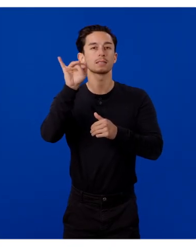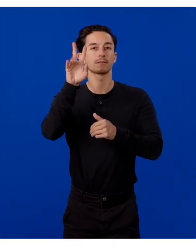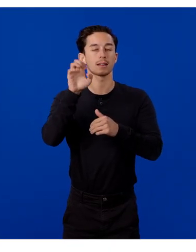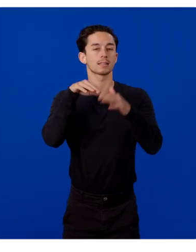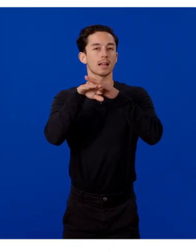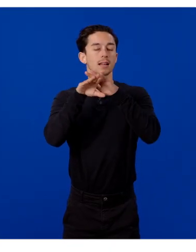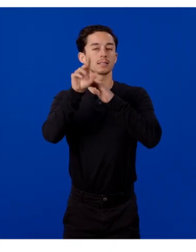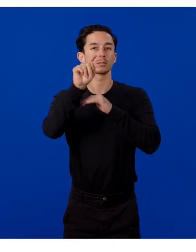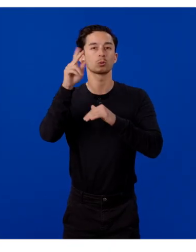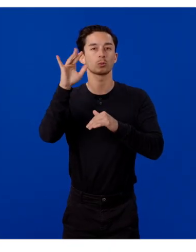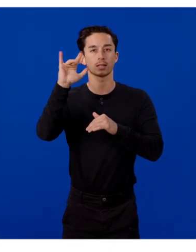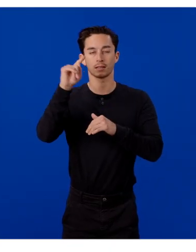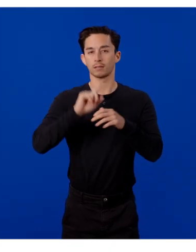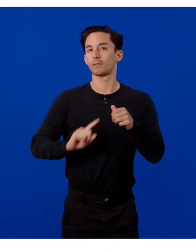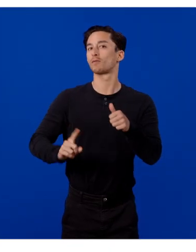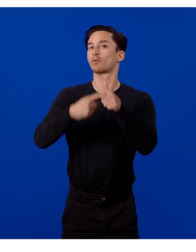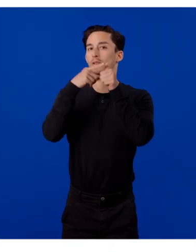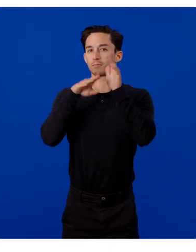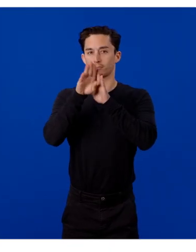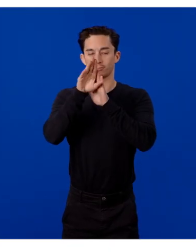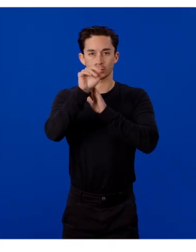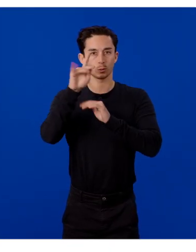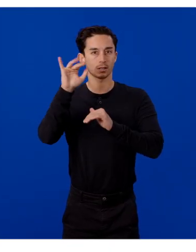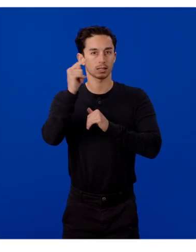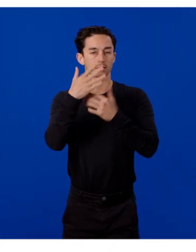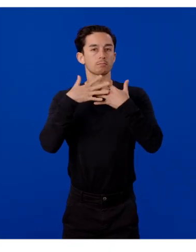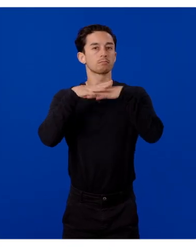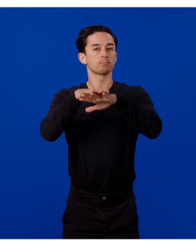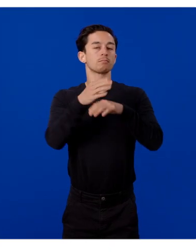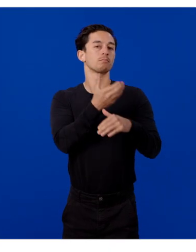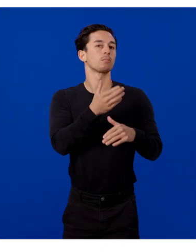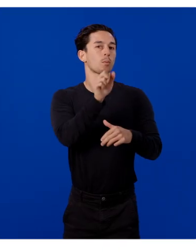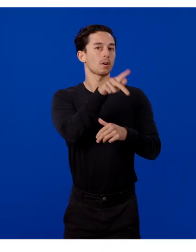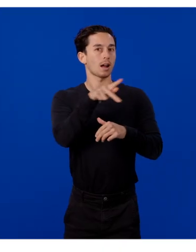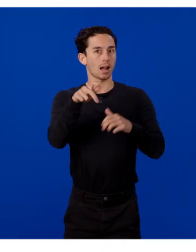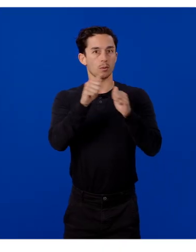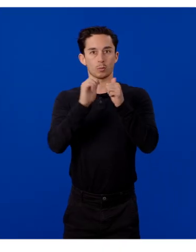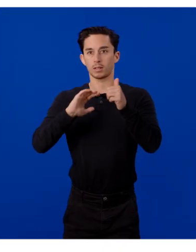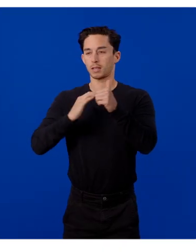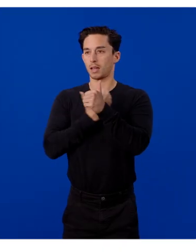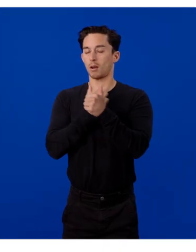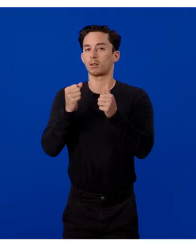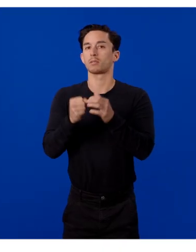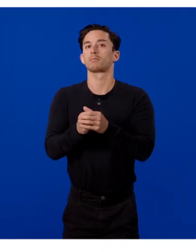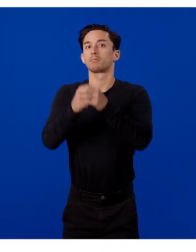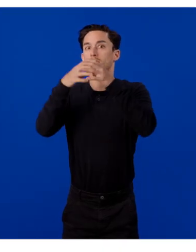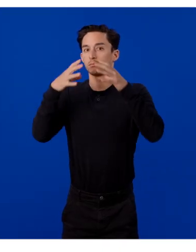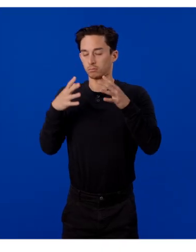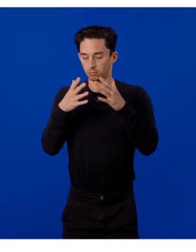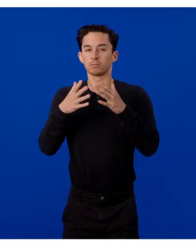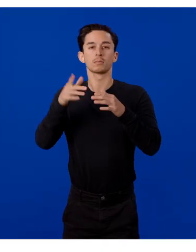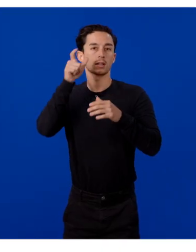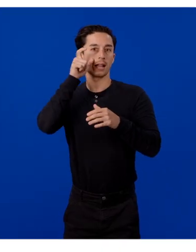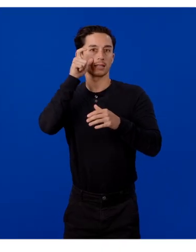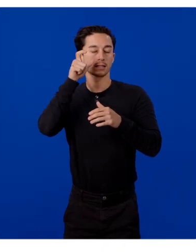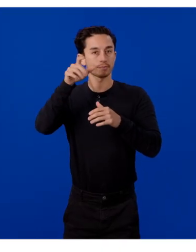our first-ever development toolkit designed to integrate mobile apps with our growing portfolio of AI glasses. Hey there, developers. My name is